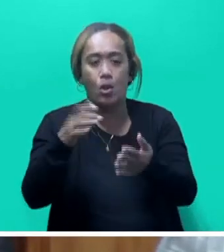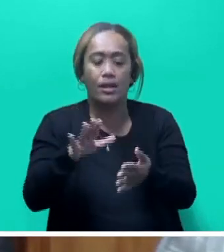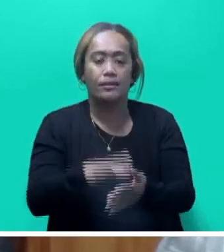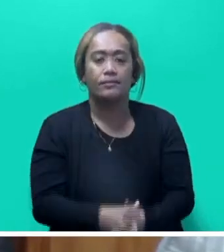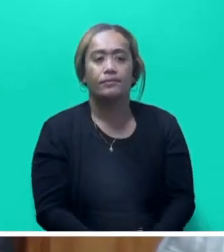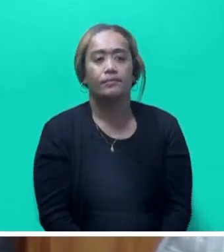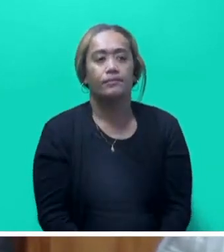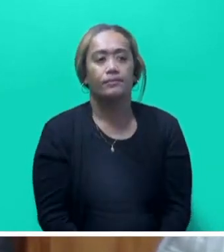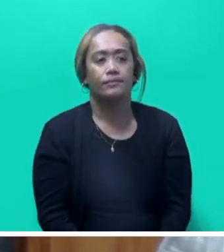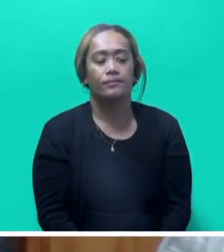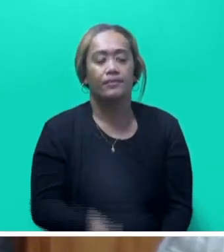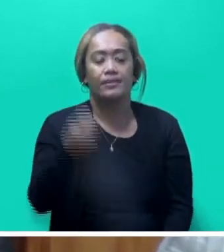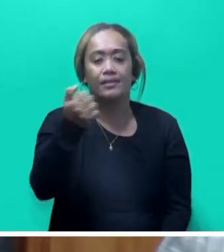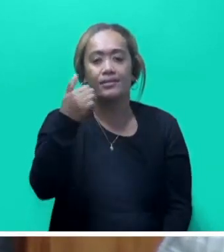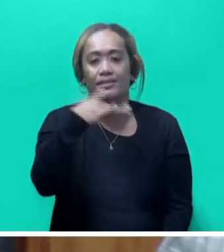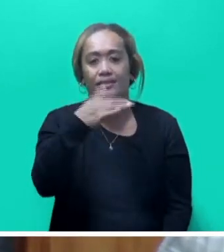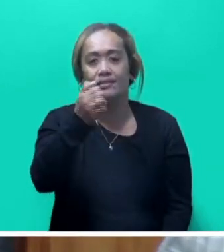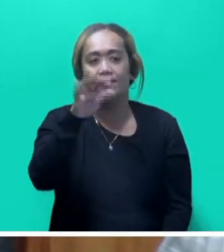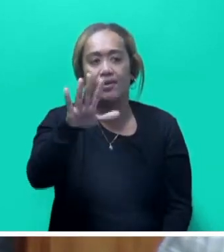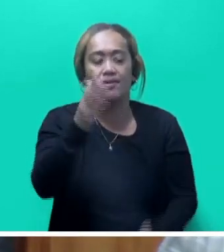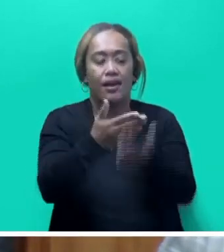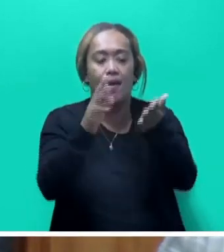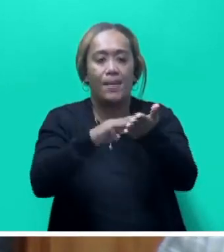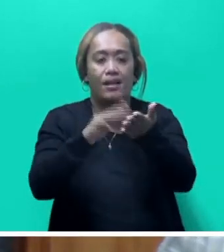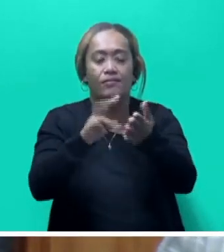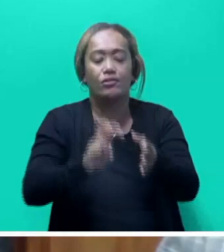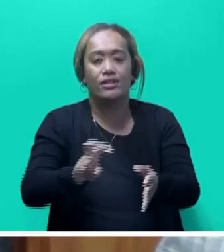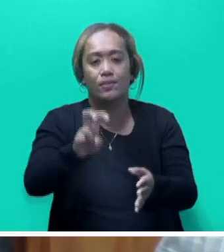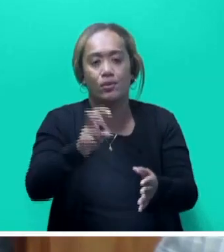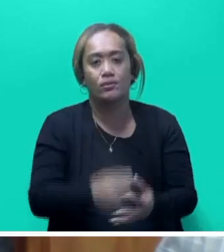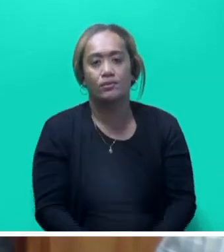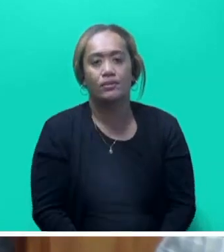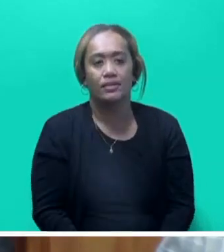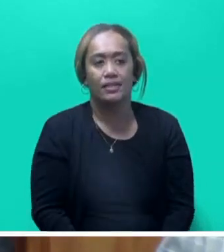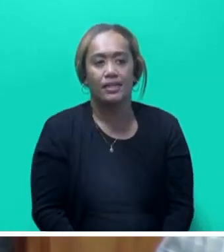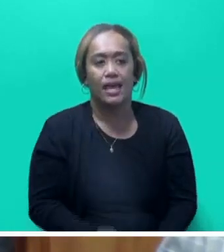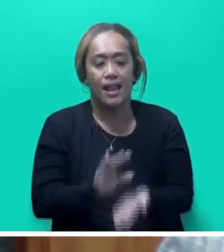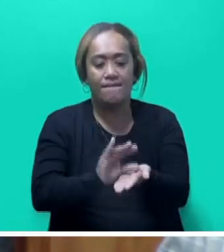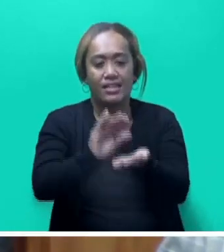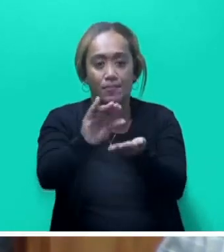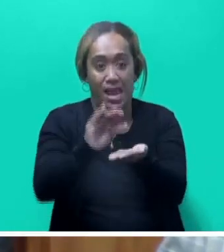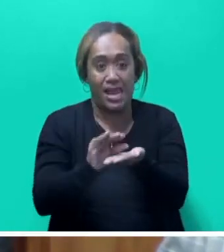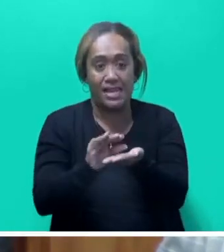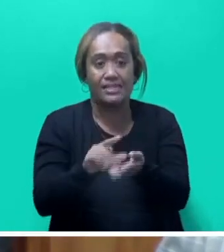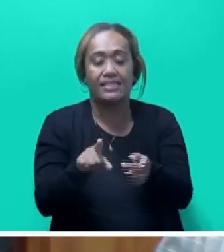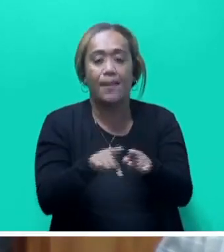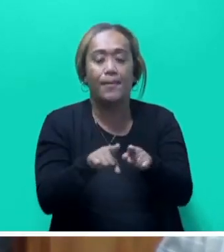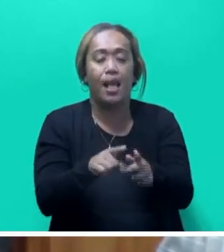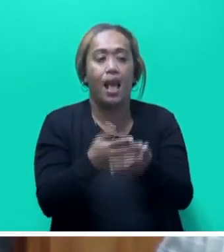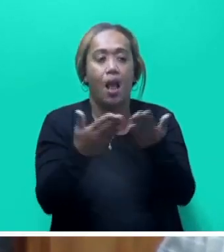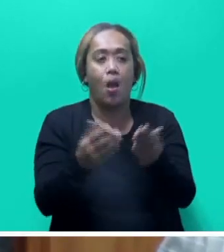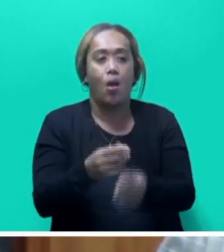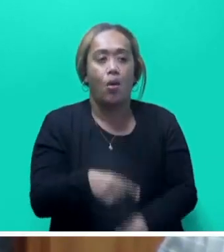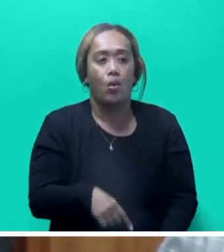165.5 million for transport and infrastructure investment, sector projects, loan funded projects.